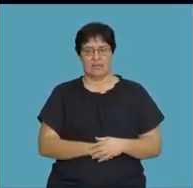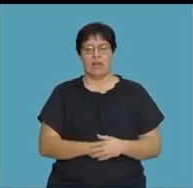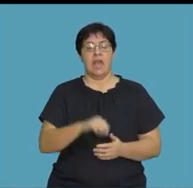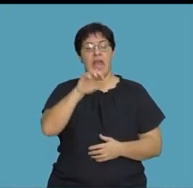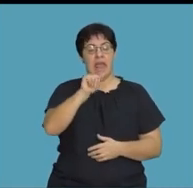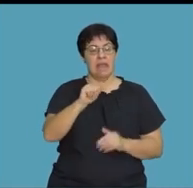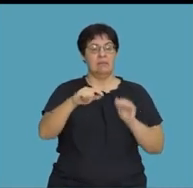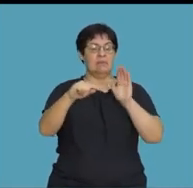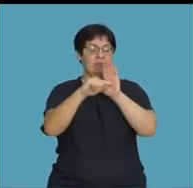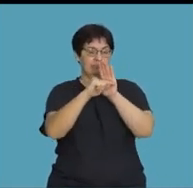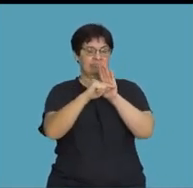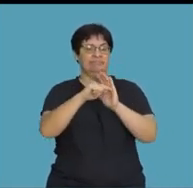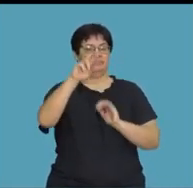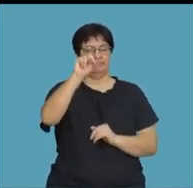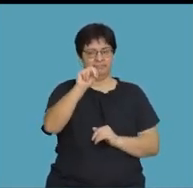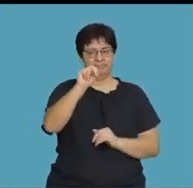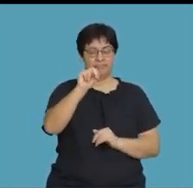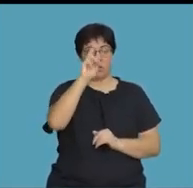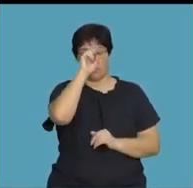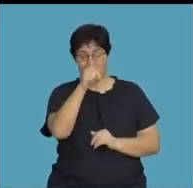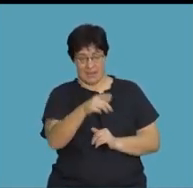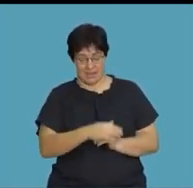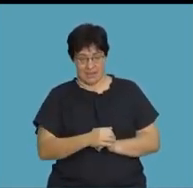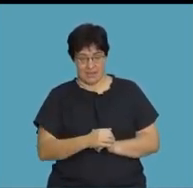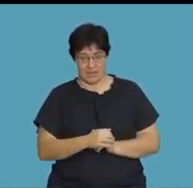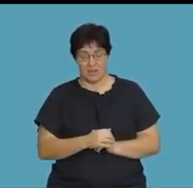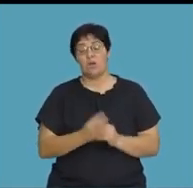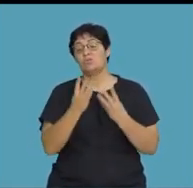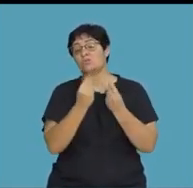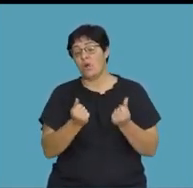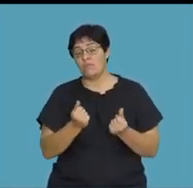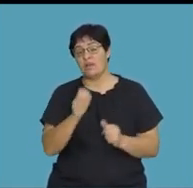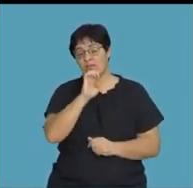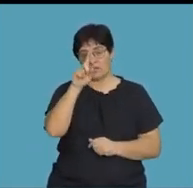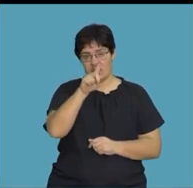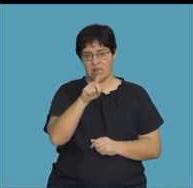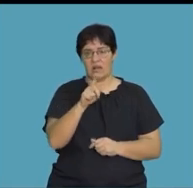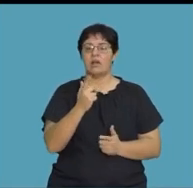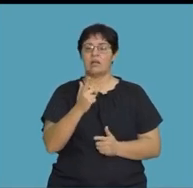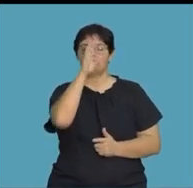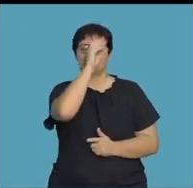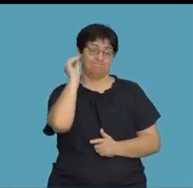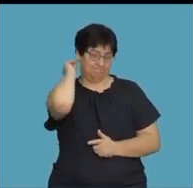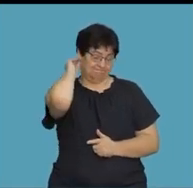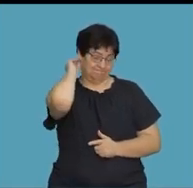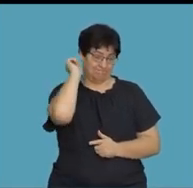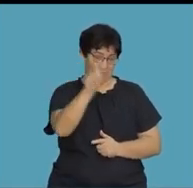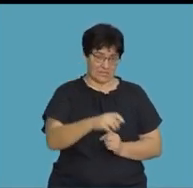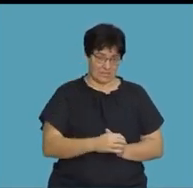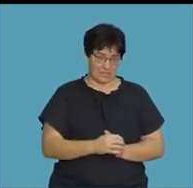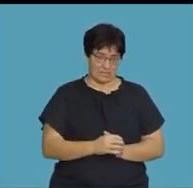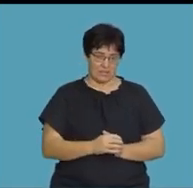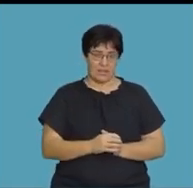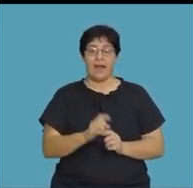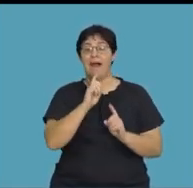a to the exponent of negative n. Remember, when you're solving exponents, there is this note that we normally make.